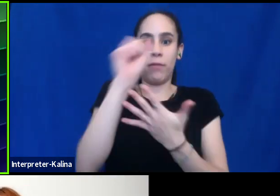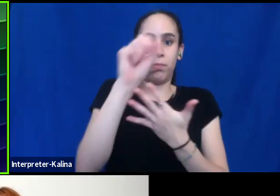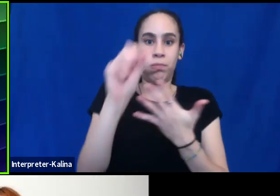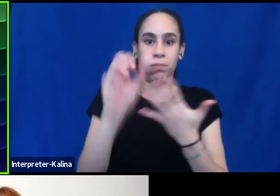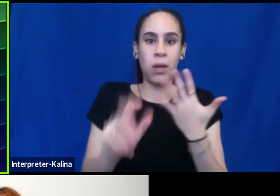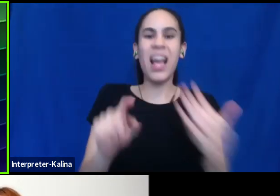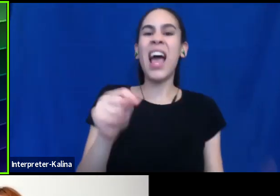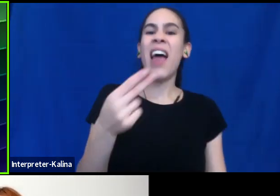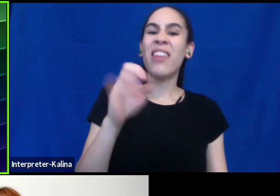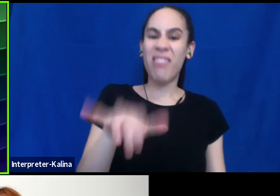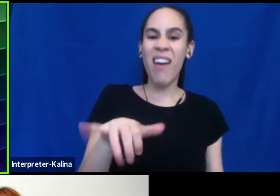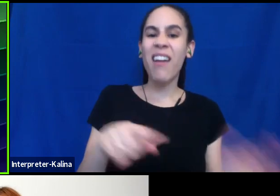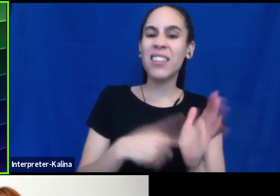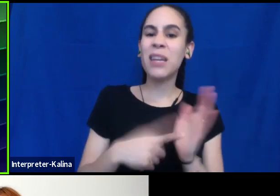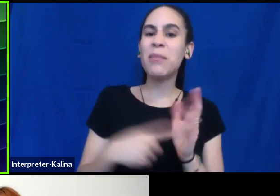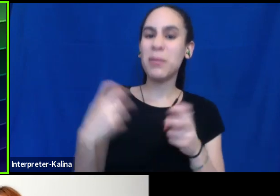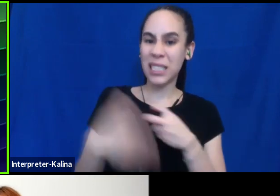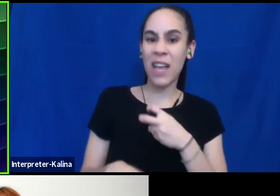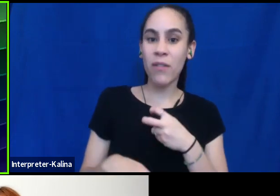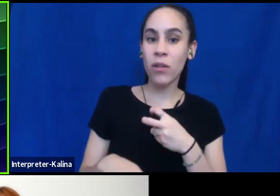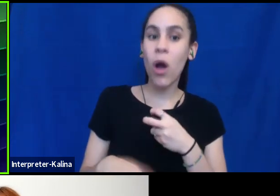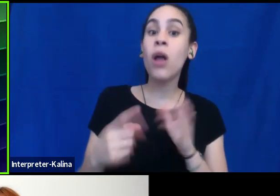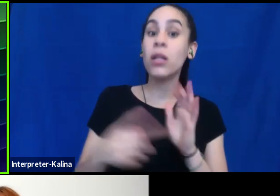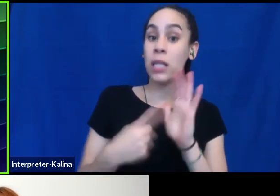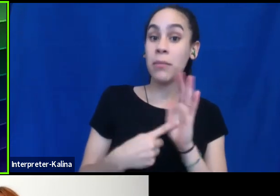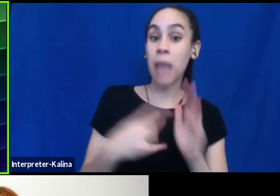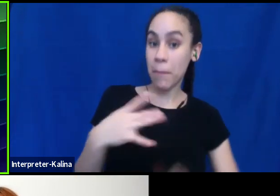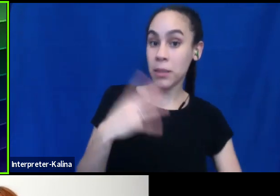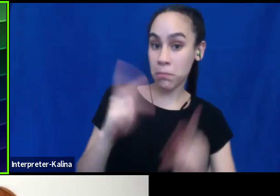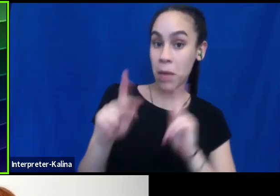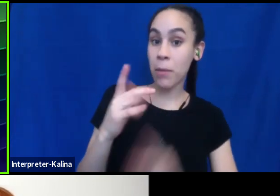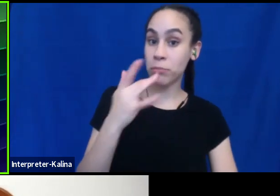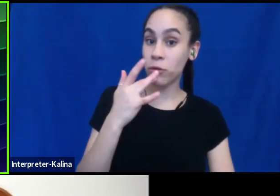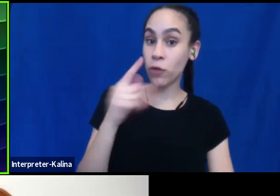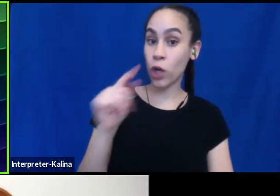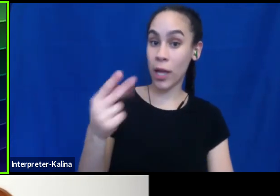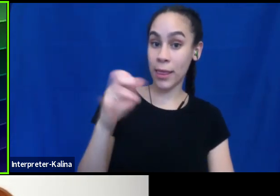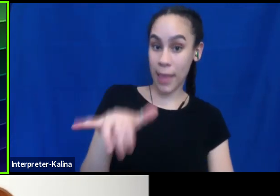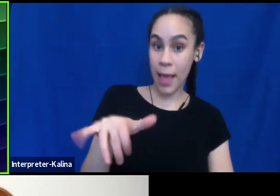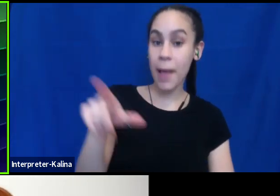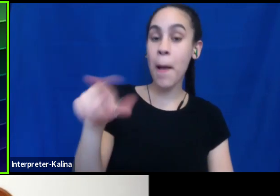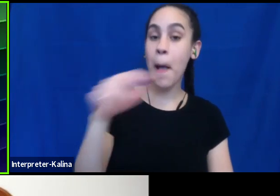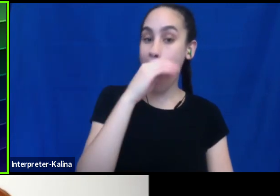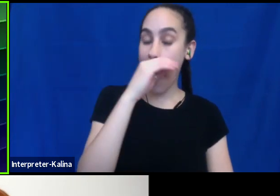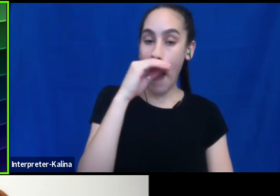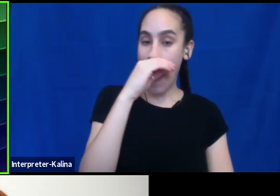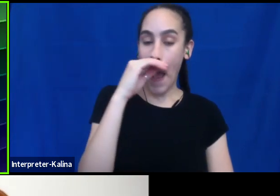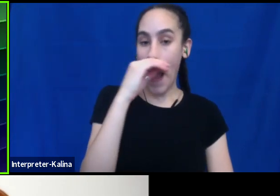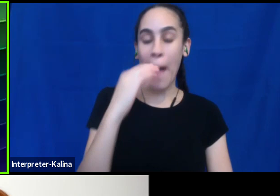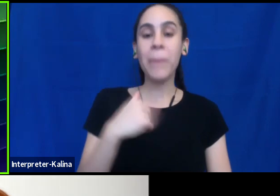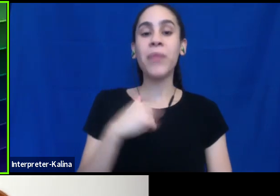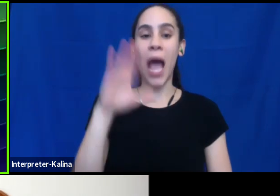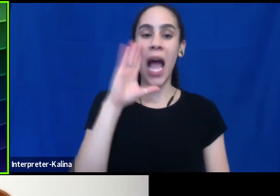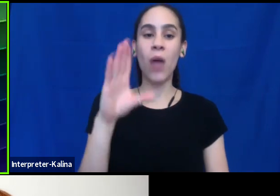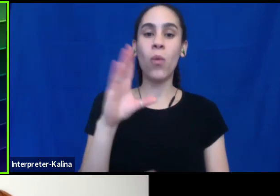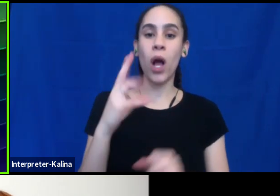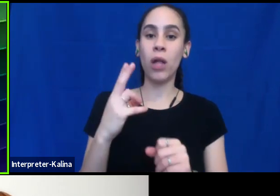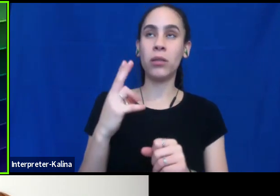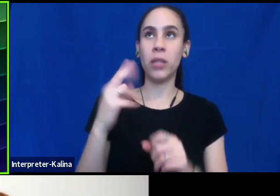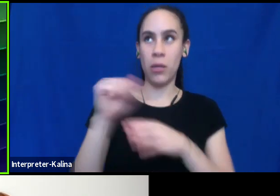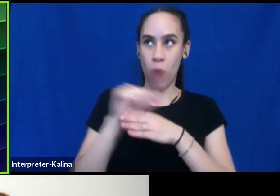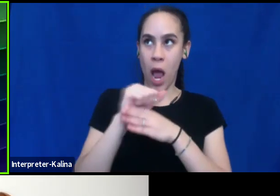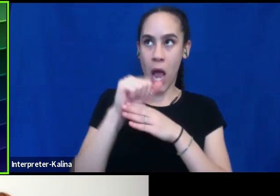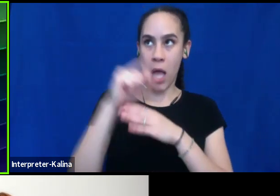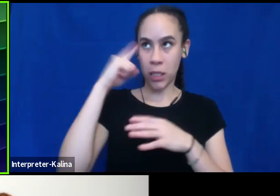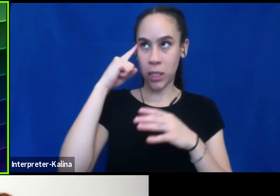difficult. I know a lot of people do using that as a pronoun. Um, I also like to, I will actually practice in my head before I